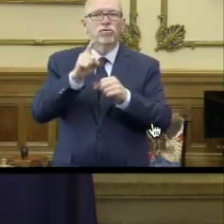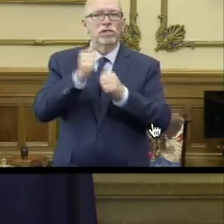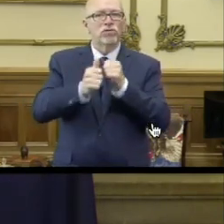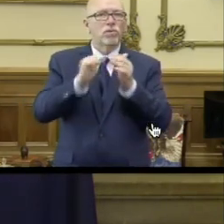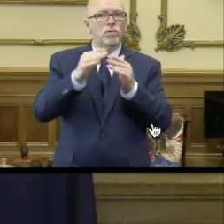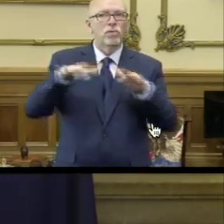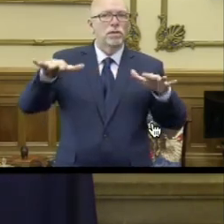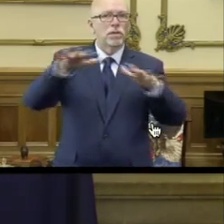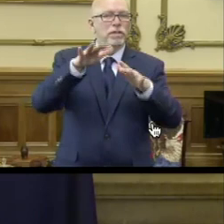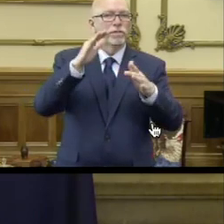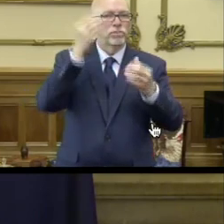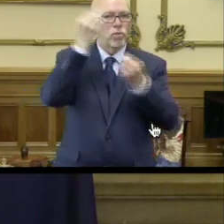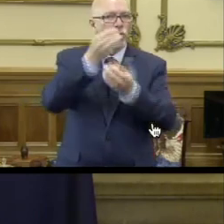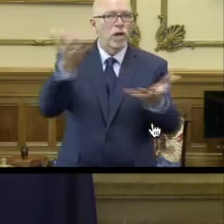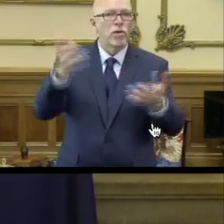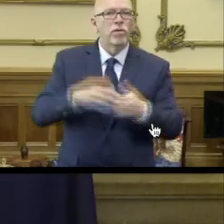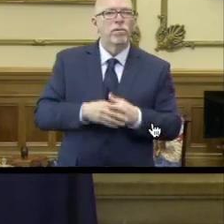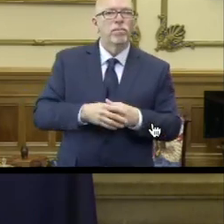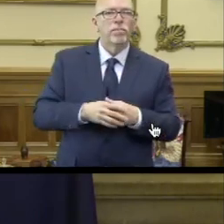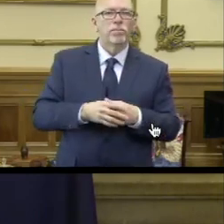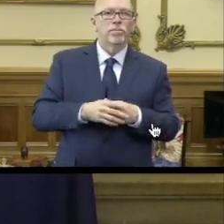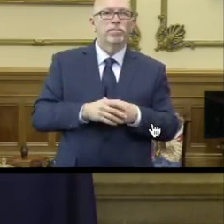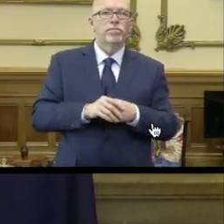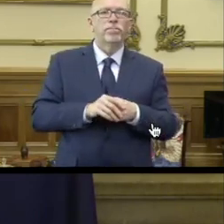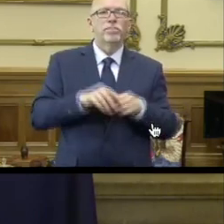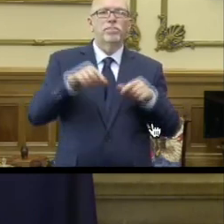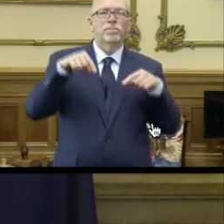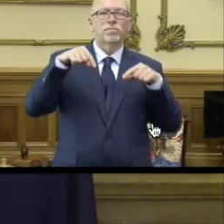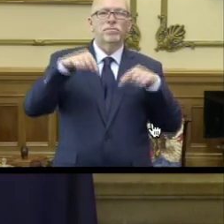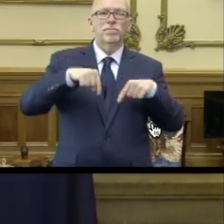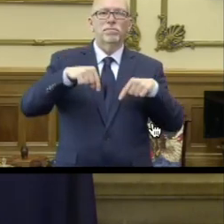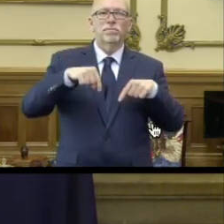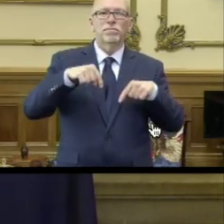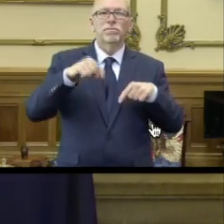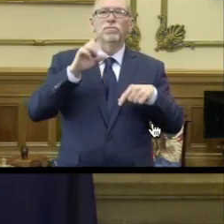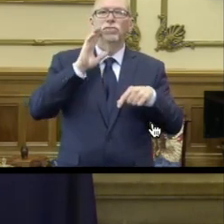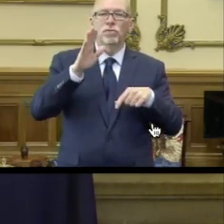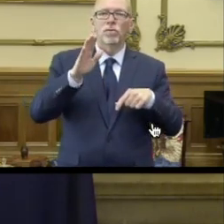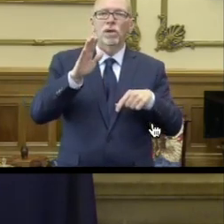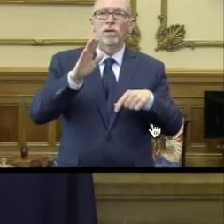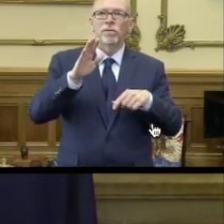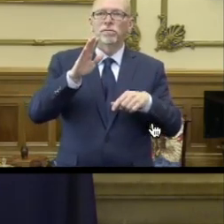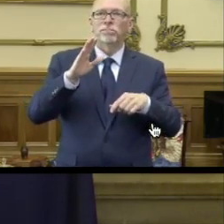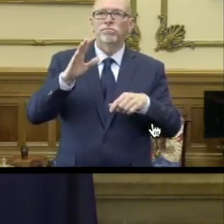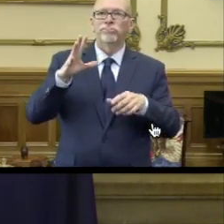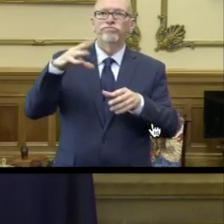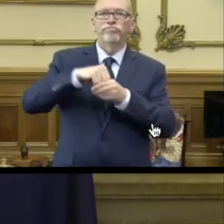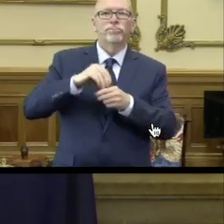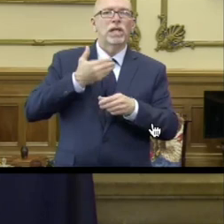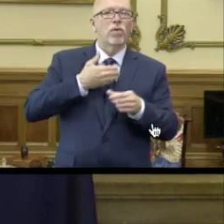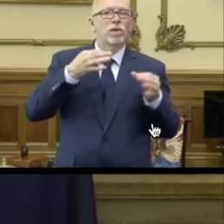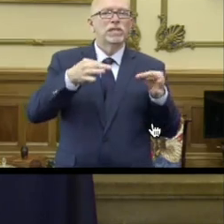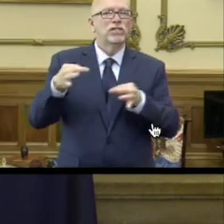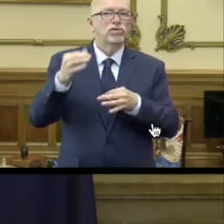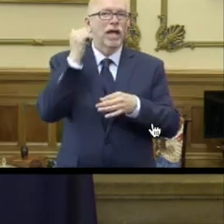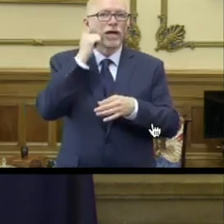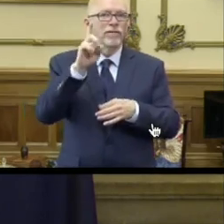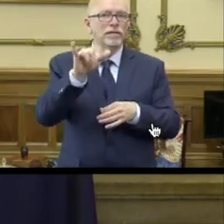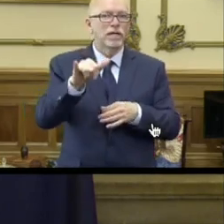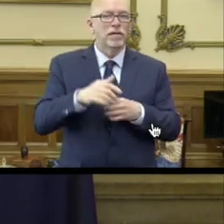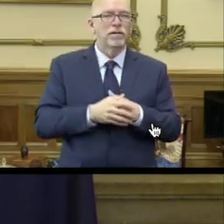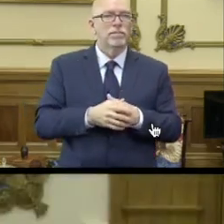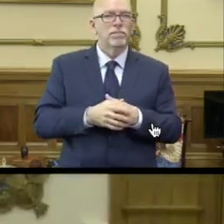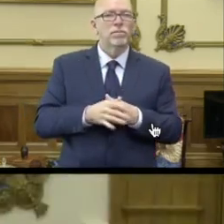community, this is, Kevin, what will all factor into the decisions we make on a daily basis.